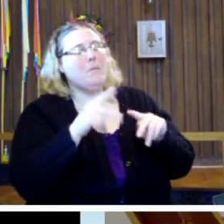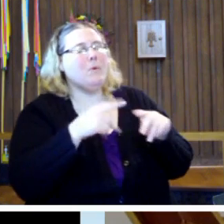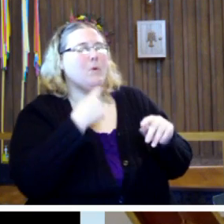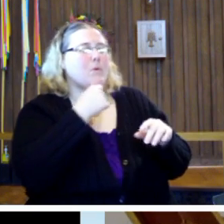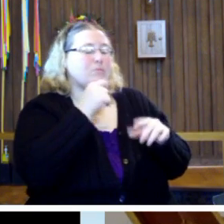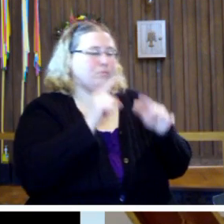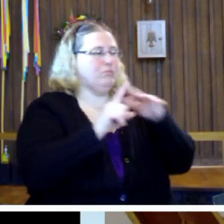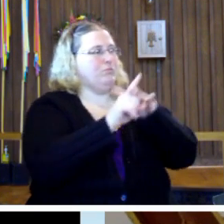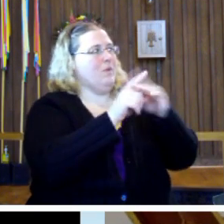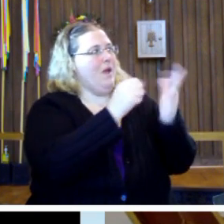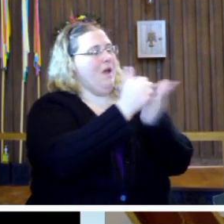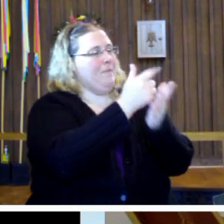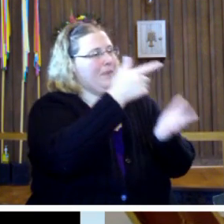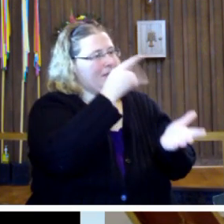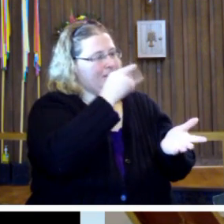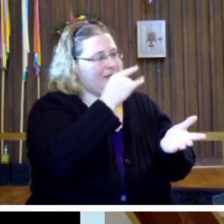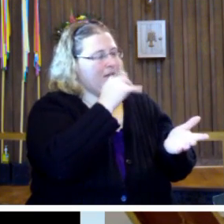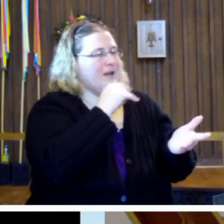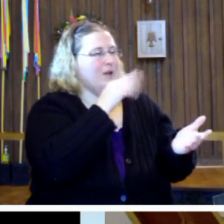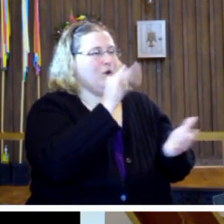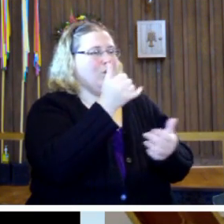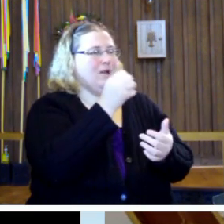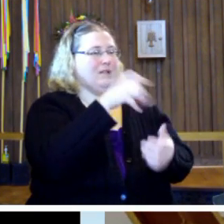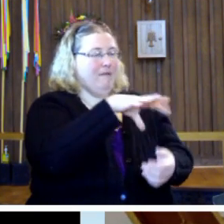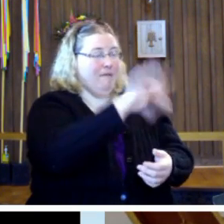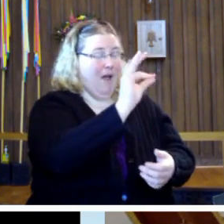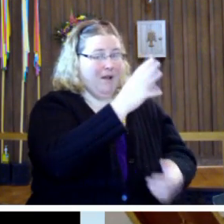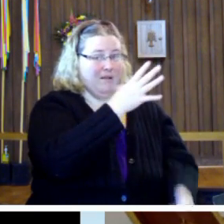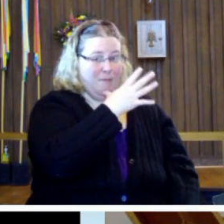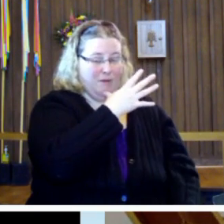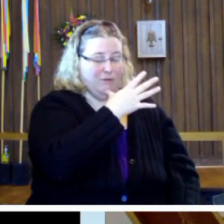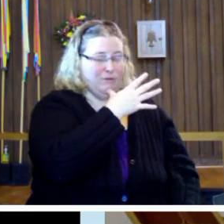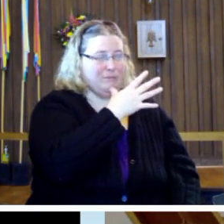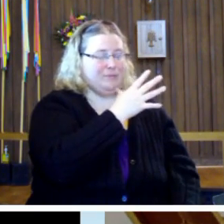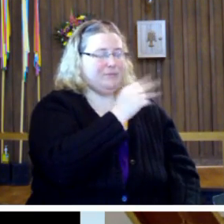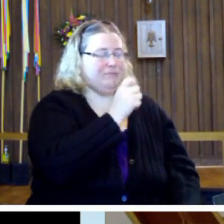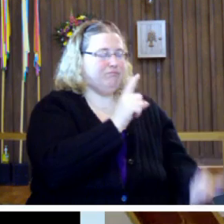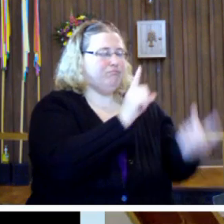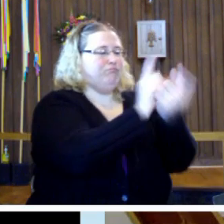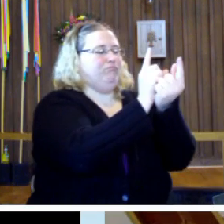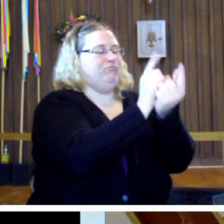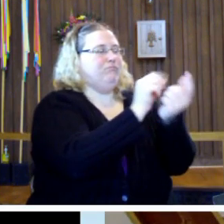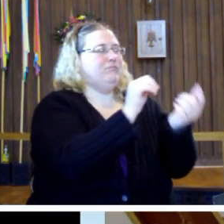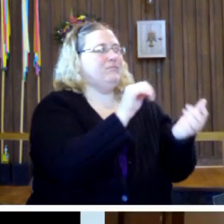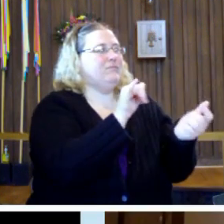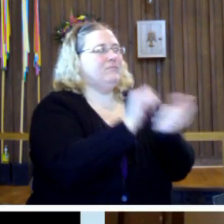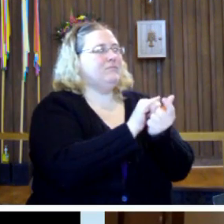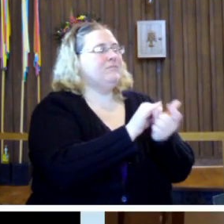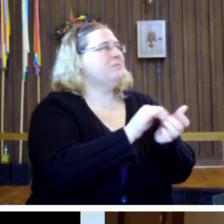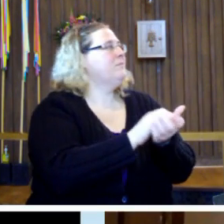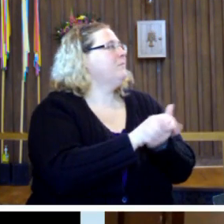came out to help this child, and Chris was able to find the mother and reunite the people.